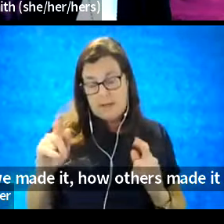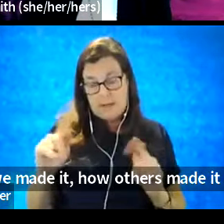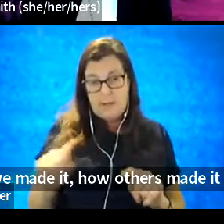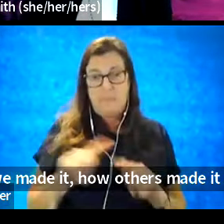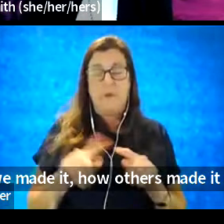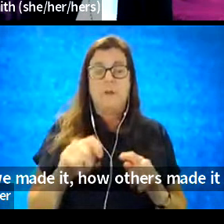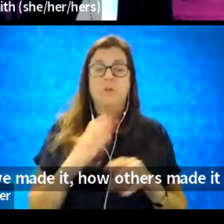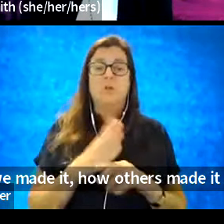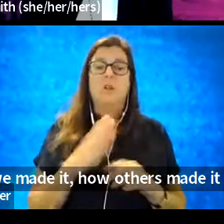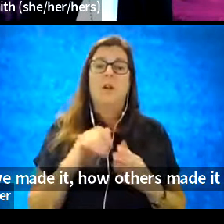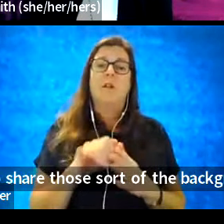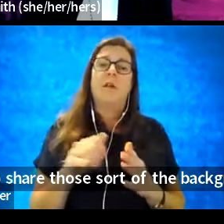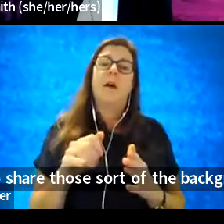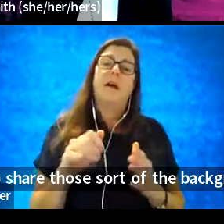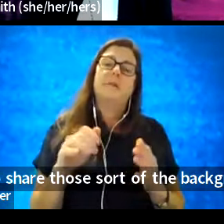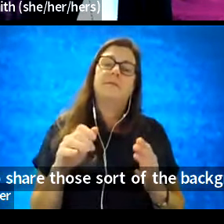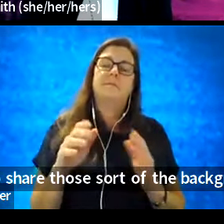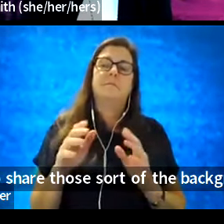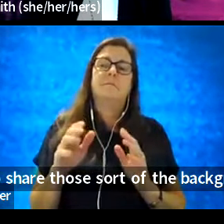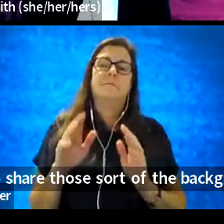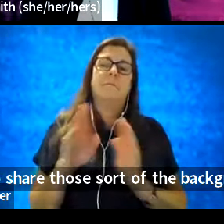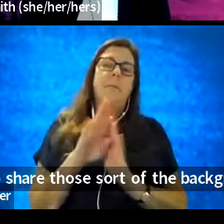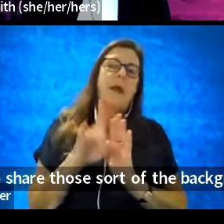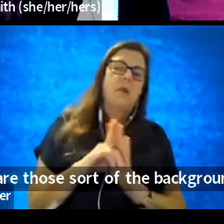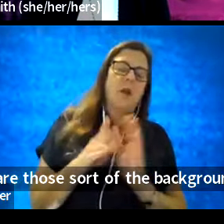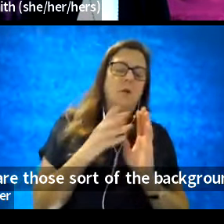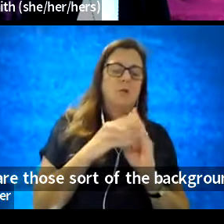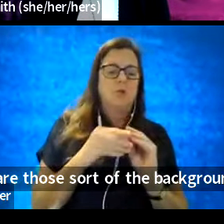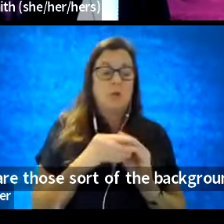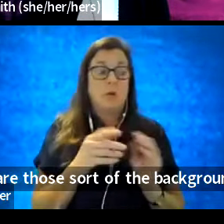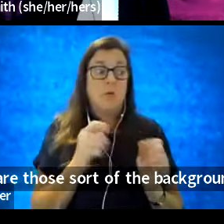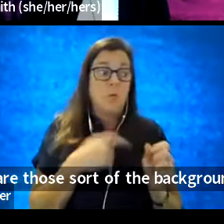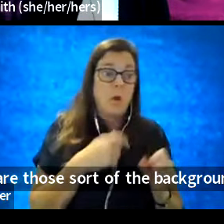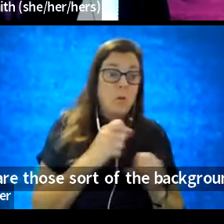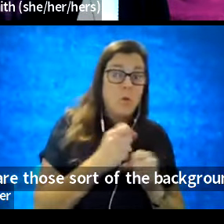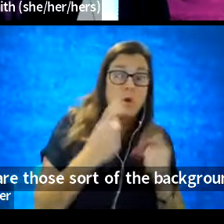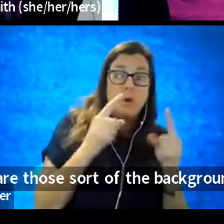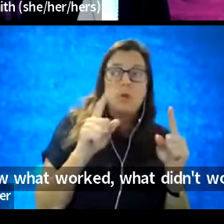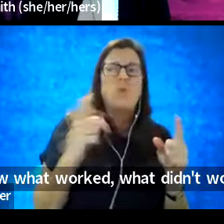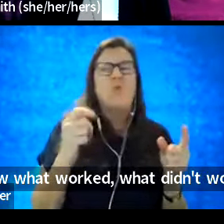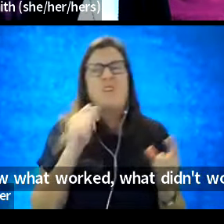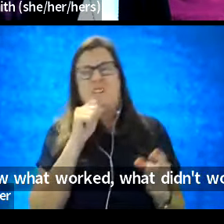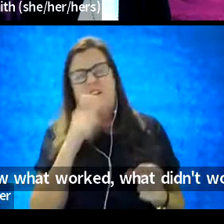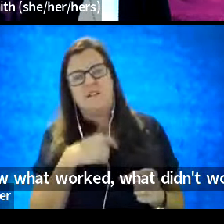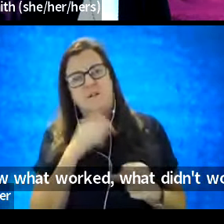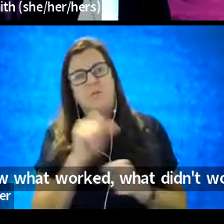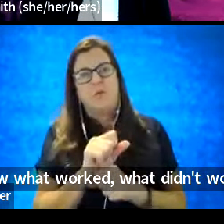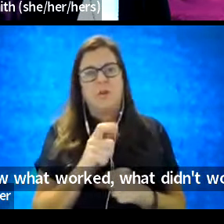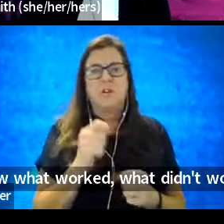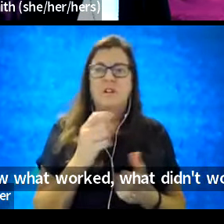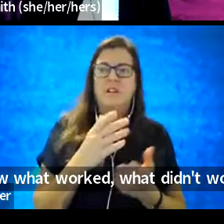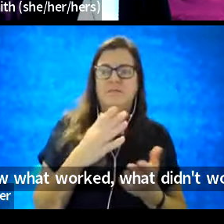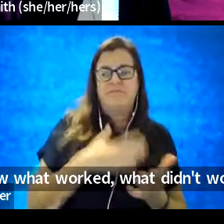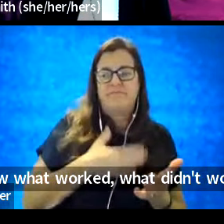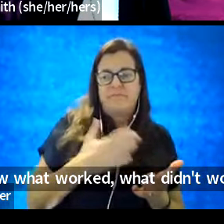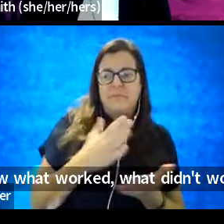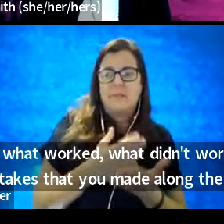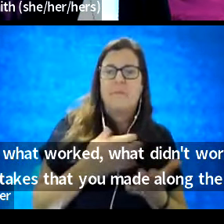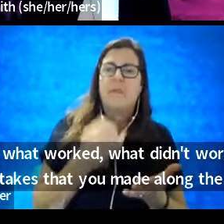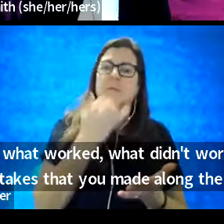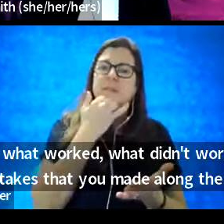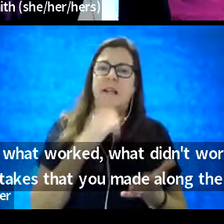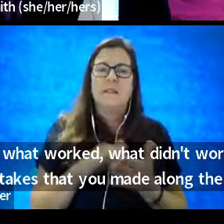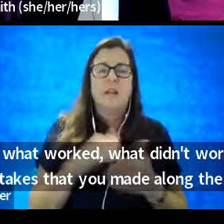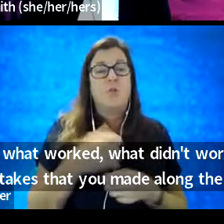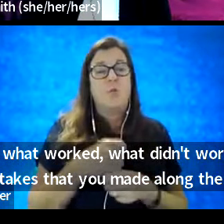sort of the backroom stories about, you know, what worked, what didn't work, and sort of the mistakes that you made along the way. But I think